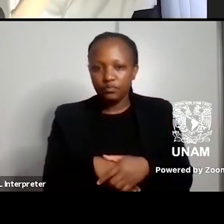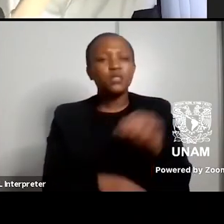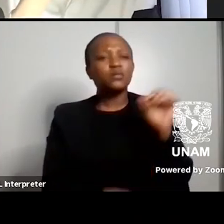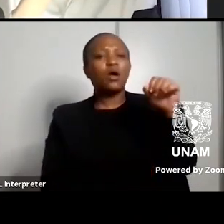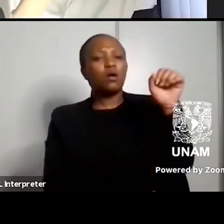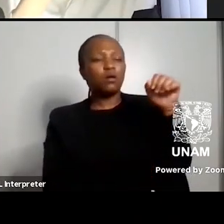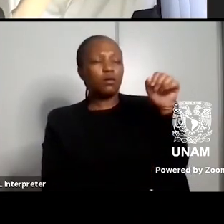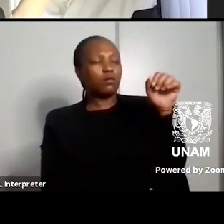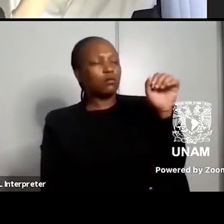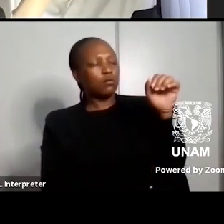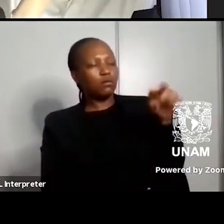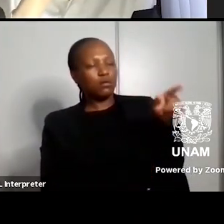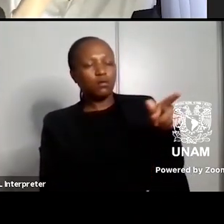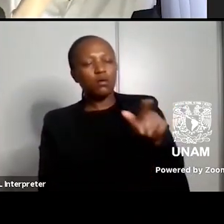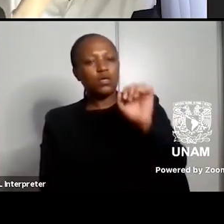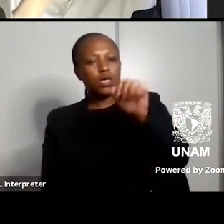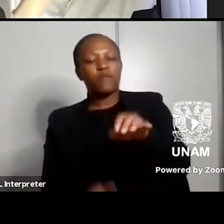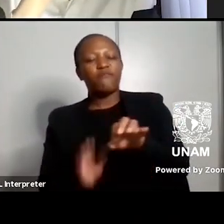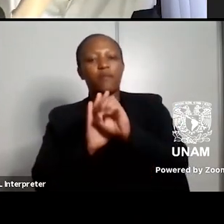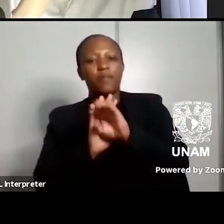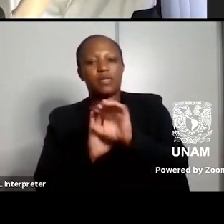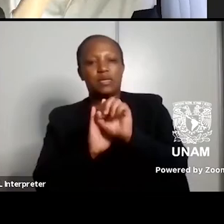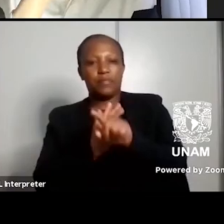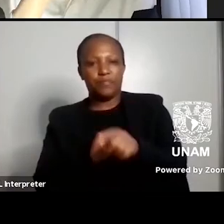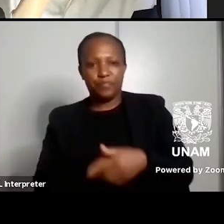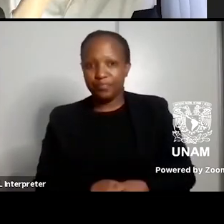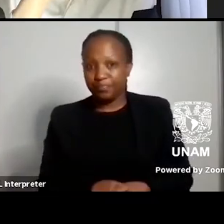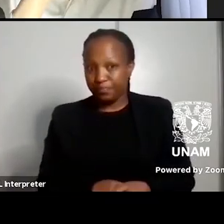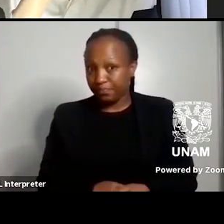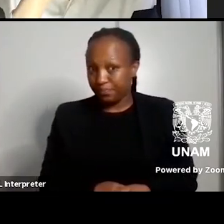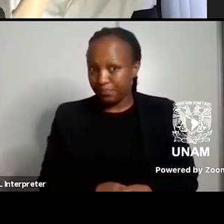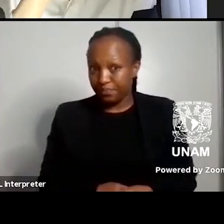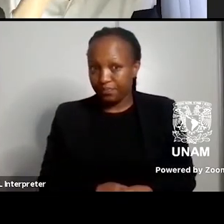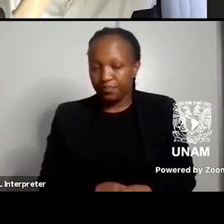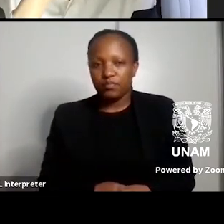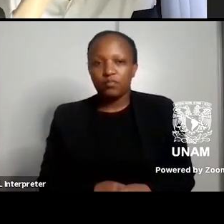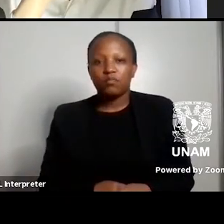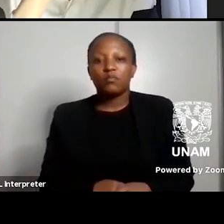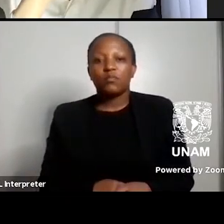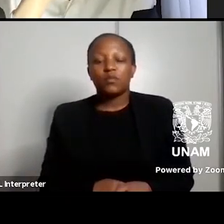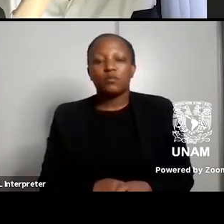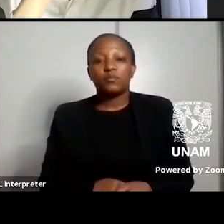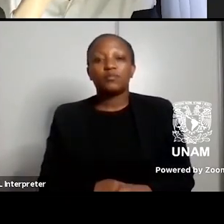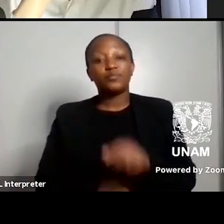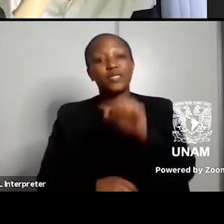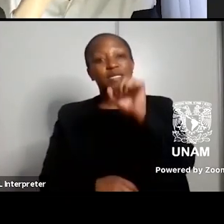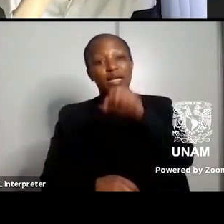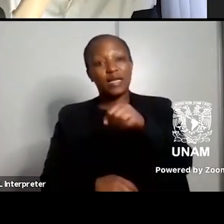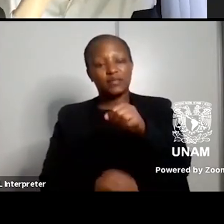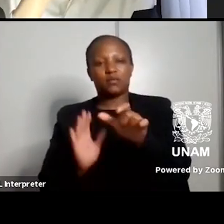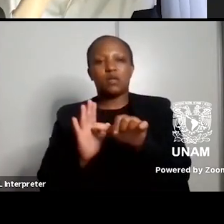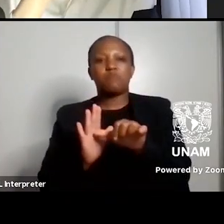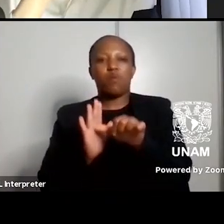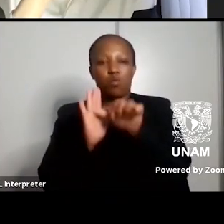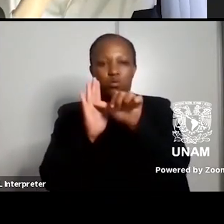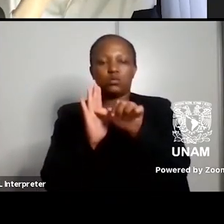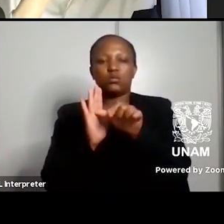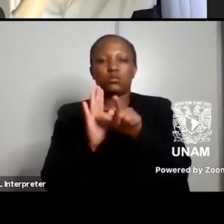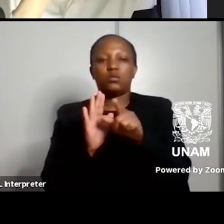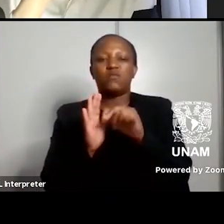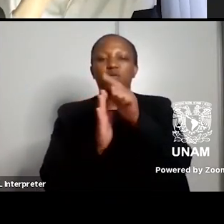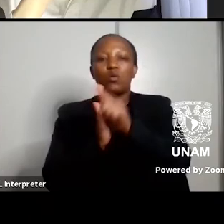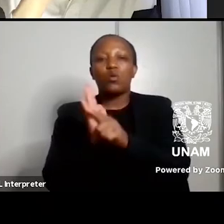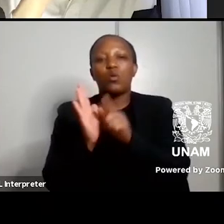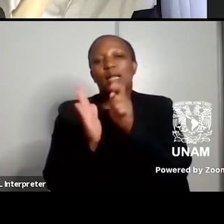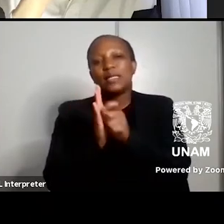media but yeah yeah it's a great I think it's one of the most important problems for literary criticism